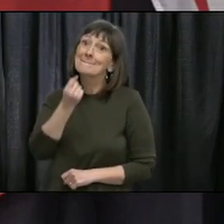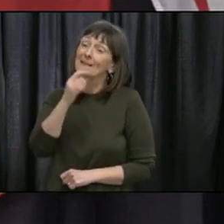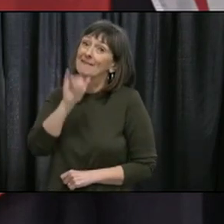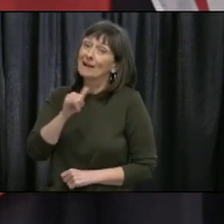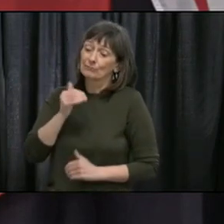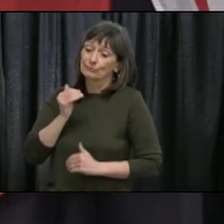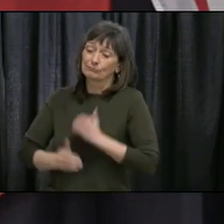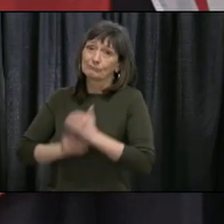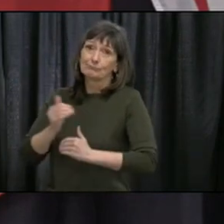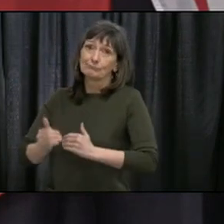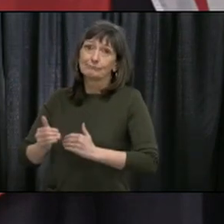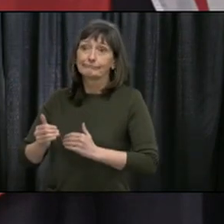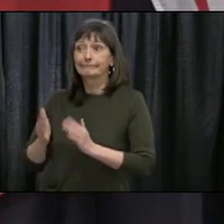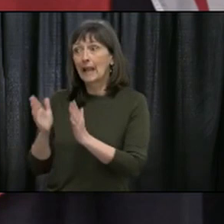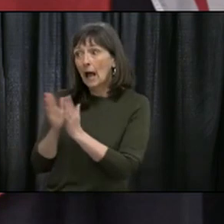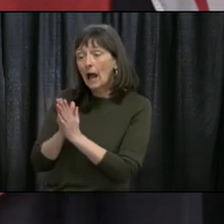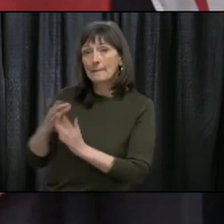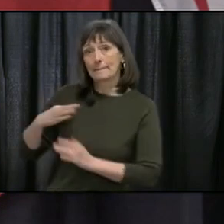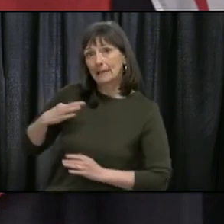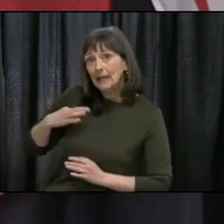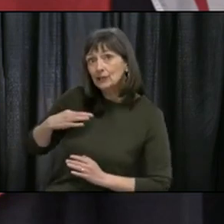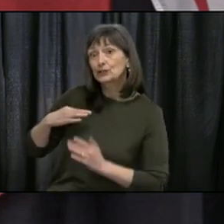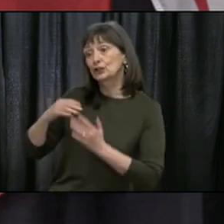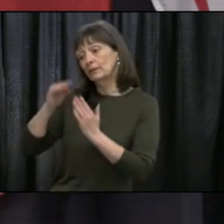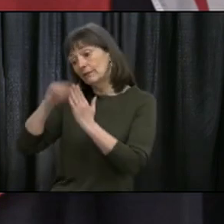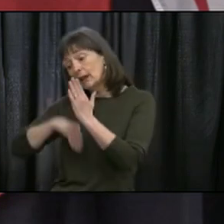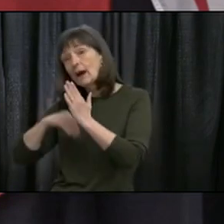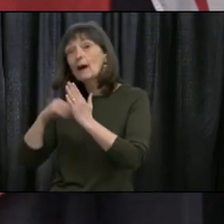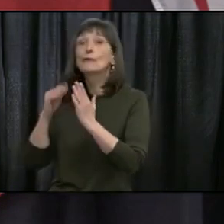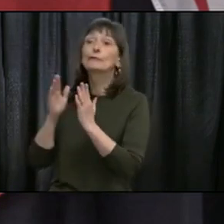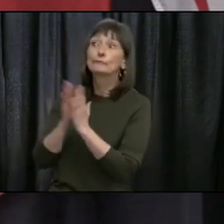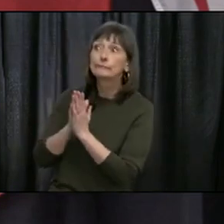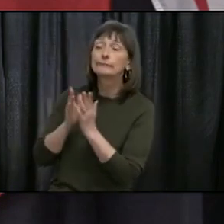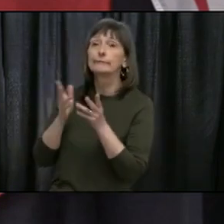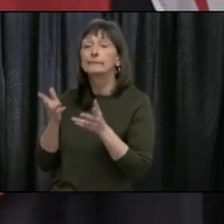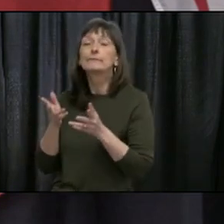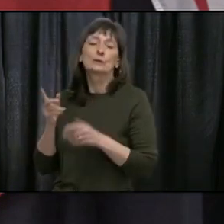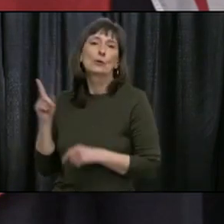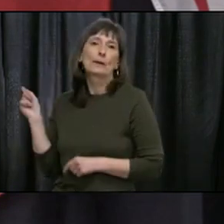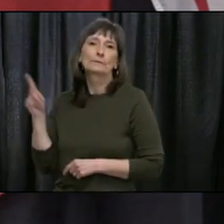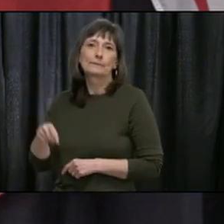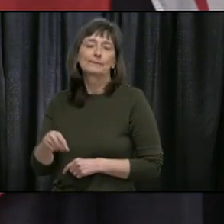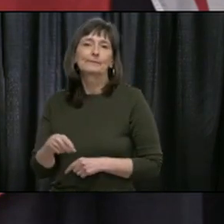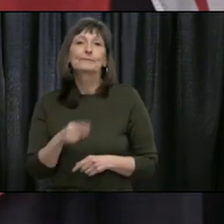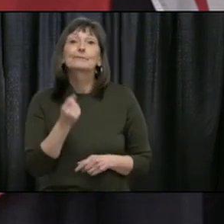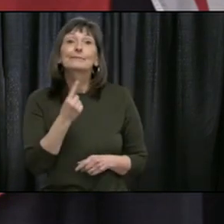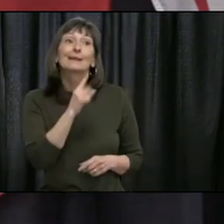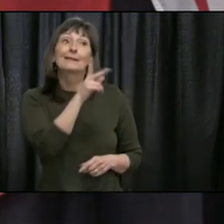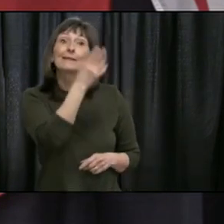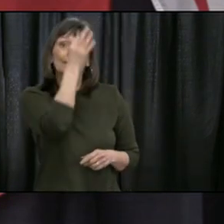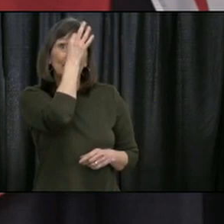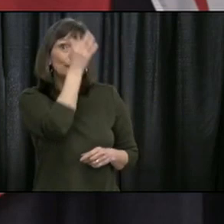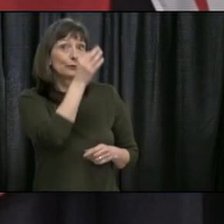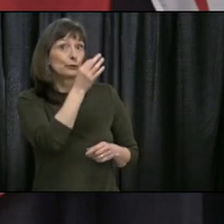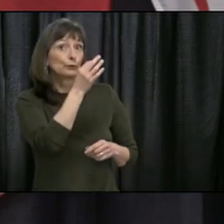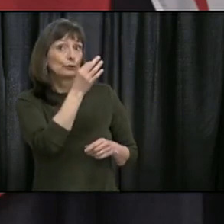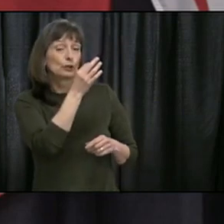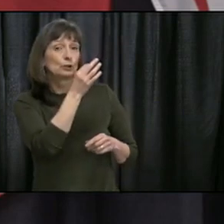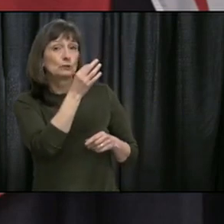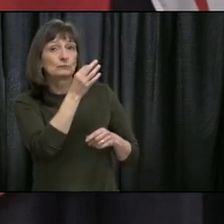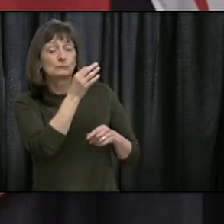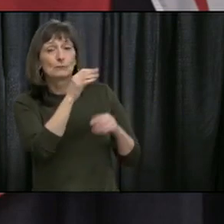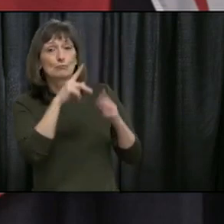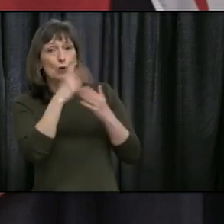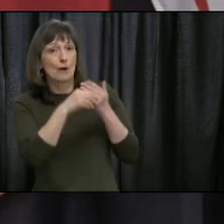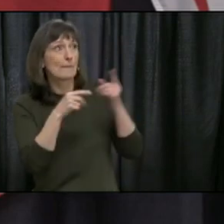It must be an essential worker. So temporary foreign workers are by federally there's a federal program that's been put in place for temporary